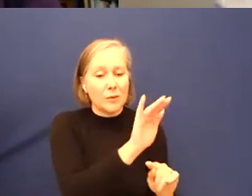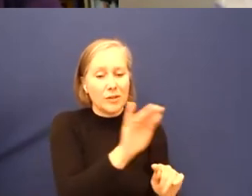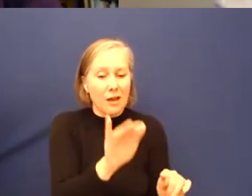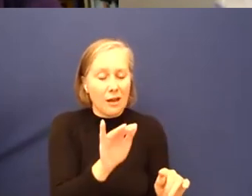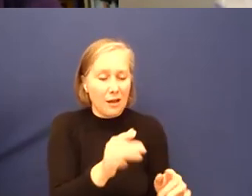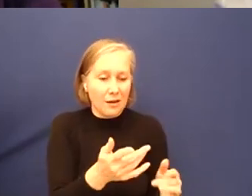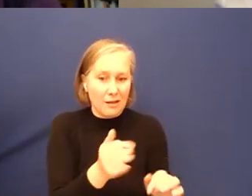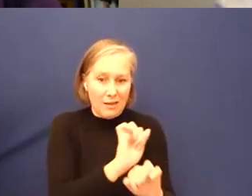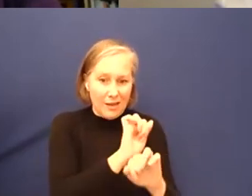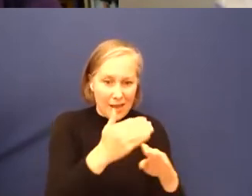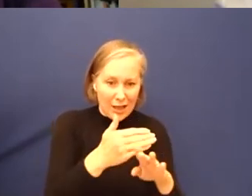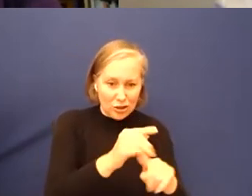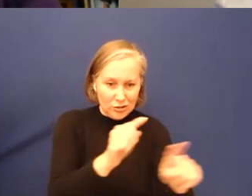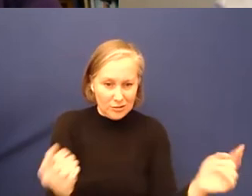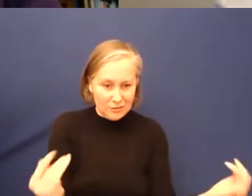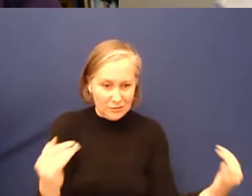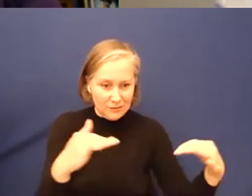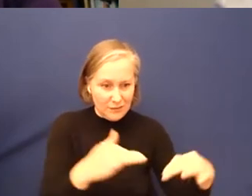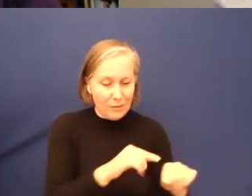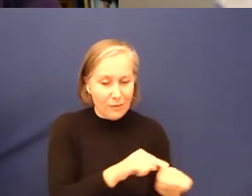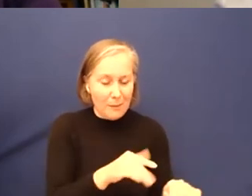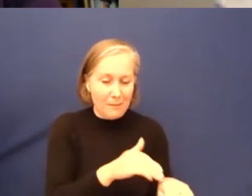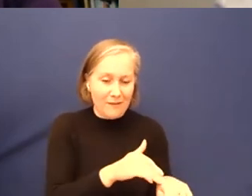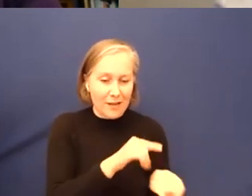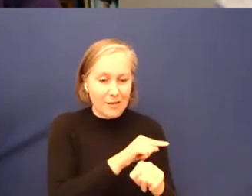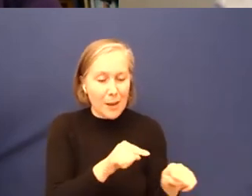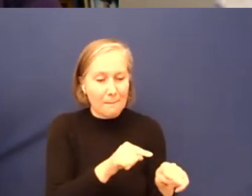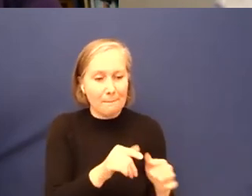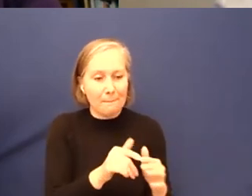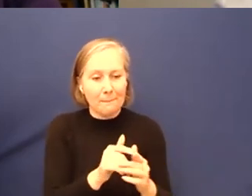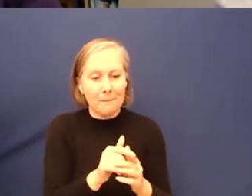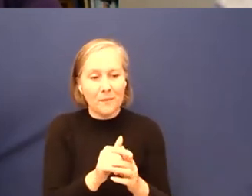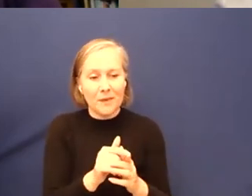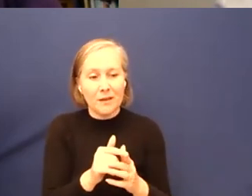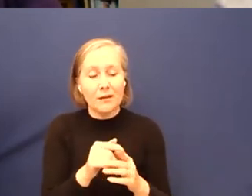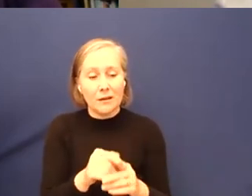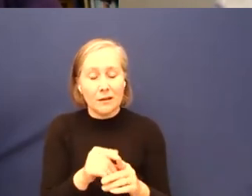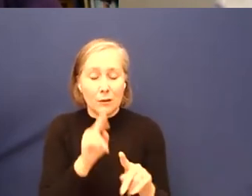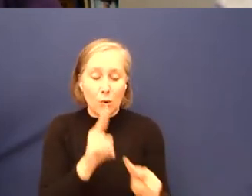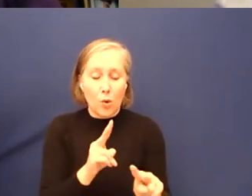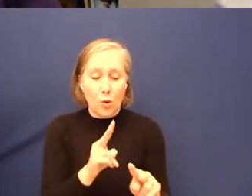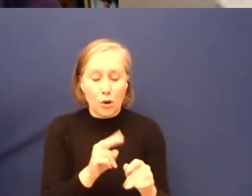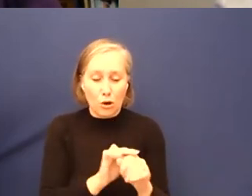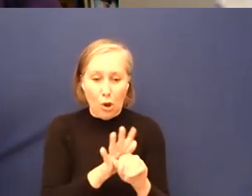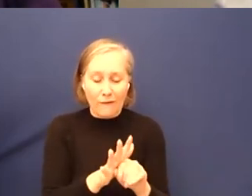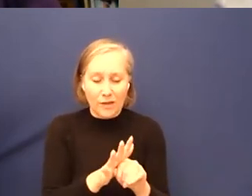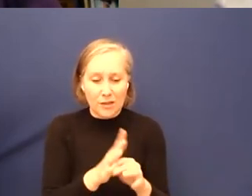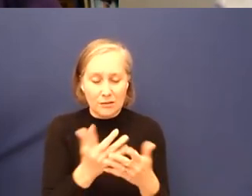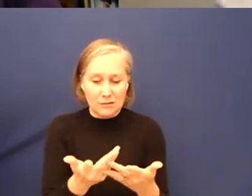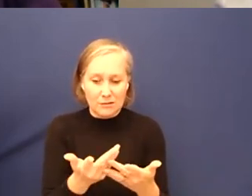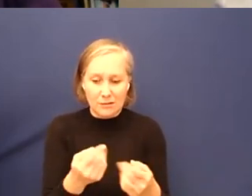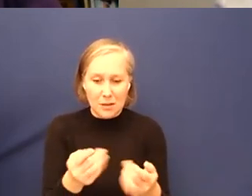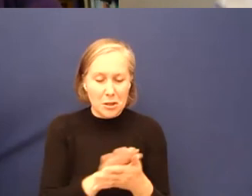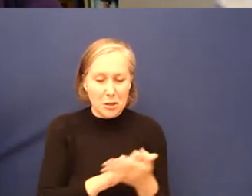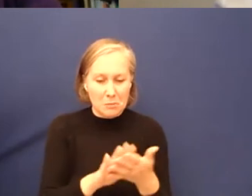their actions that are impacting them the most. And within looking at COVID-19 and the pandemic, being disabled means